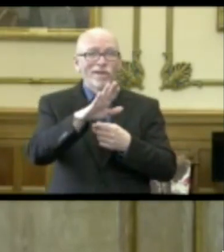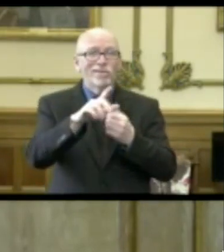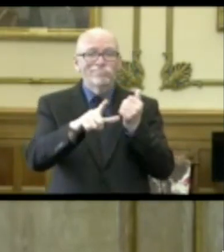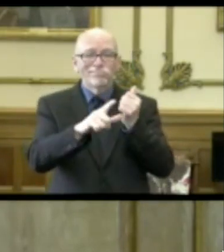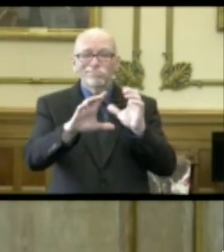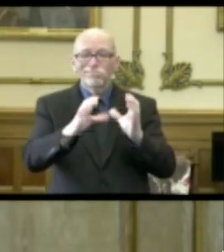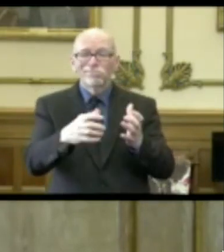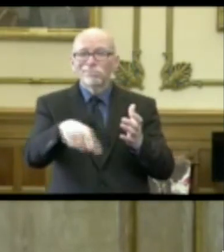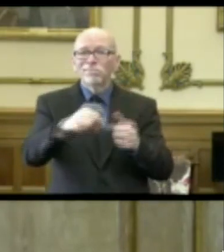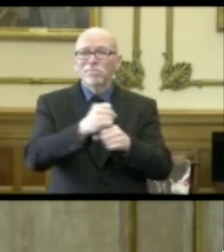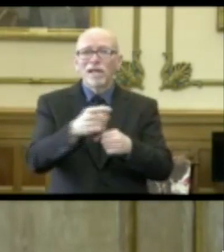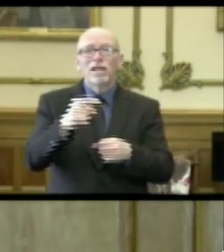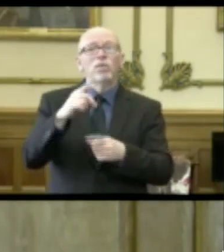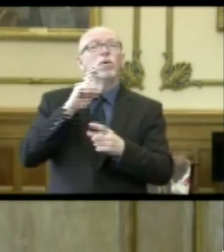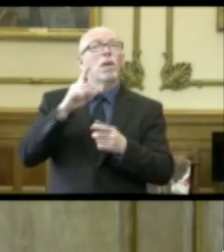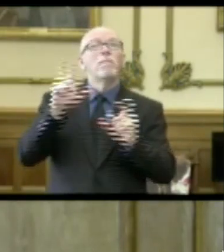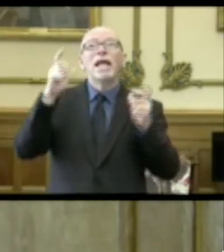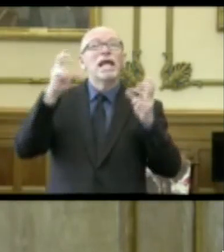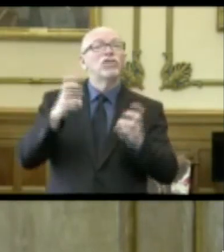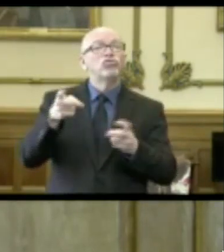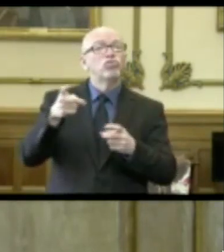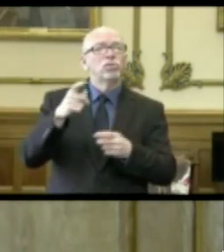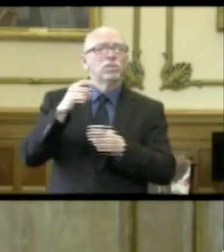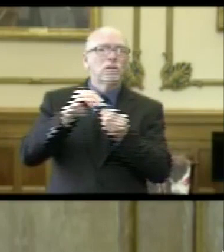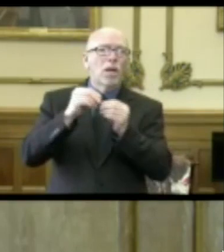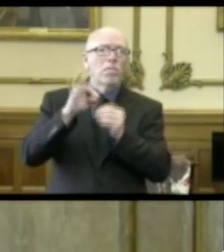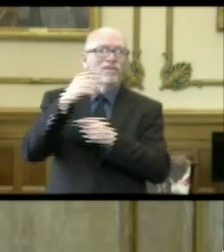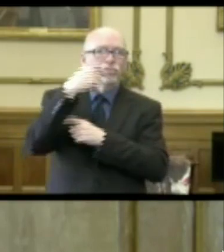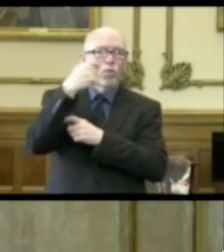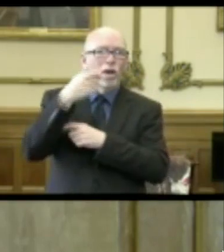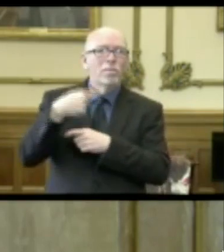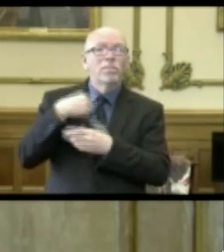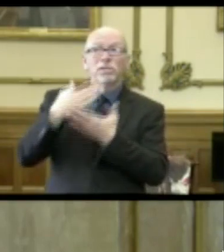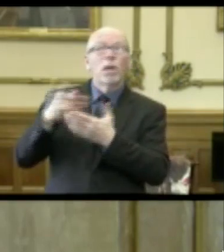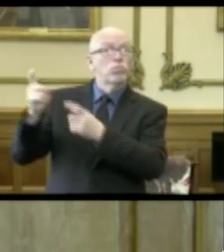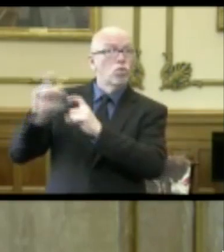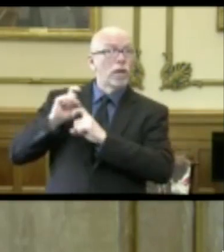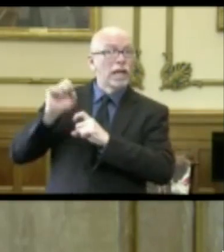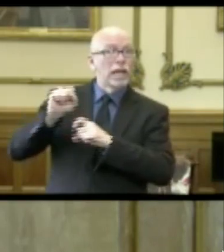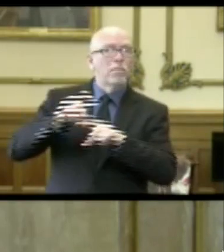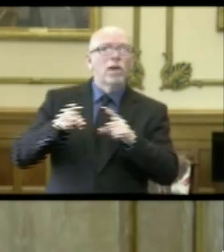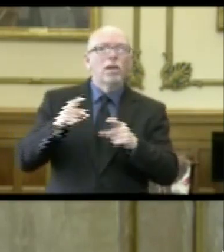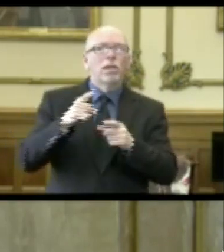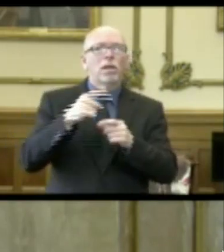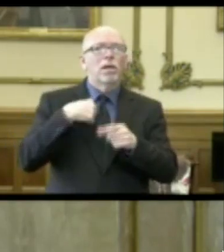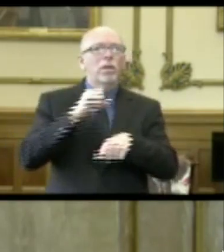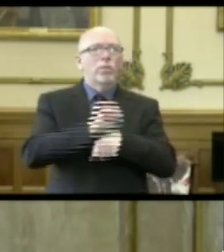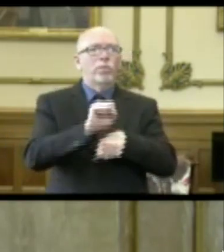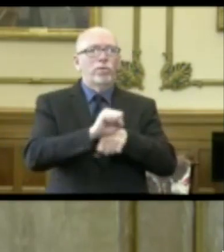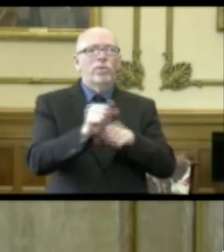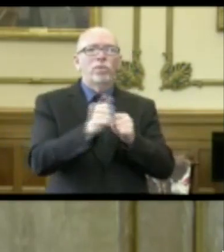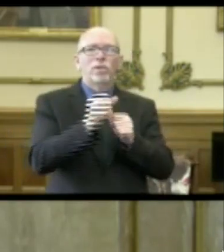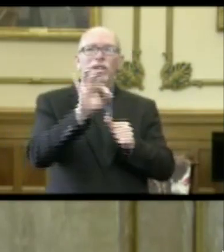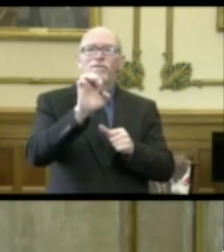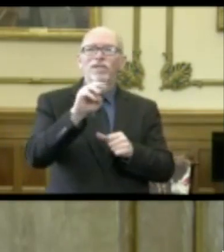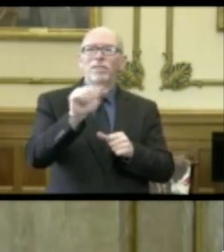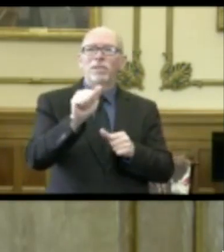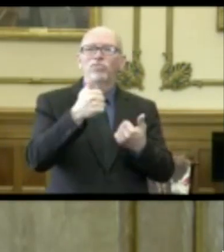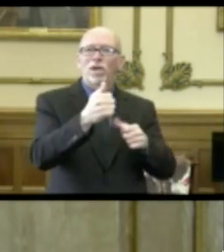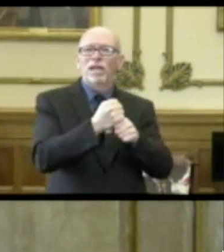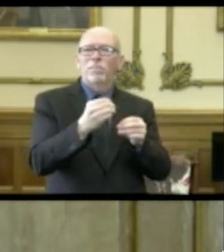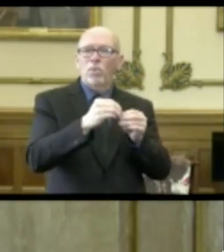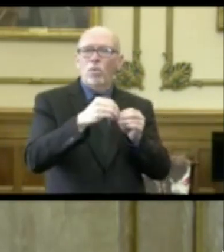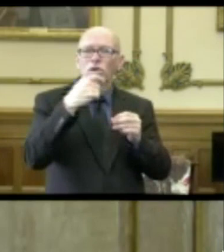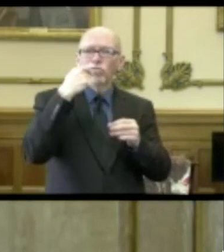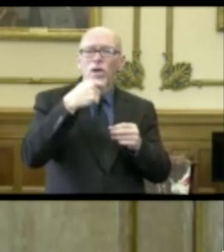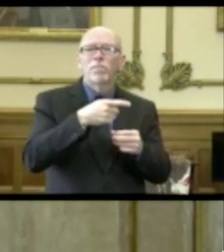swabs have been the biggest issue. As you know, I had some swabs donated, but I also have been working with FEMA to get more swabs.